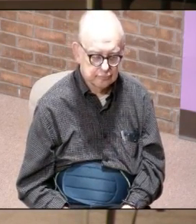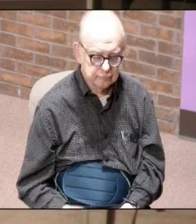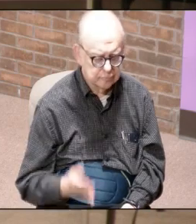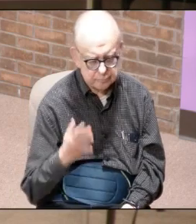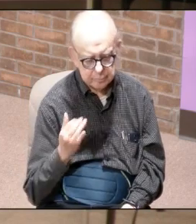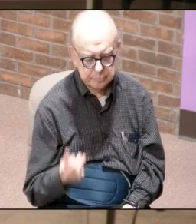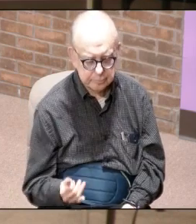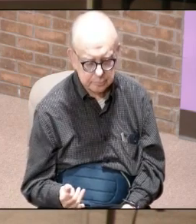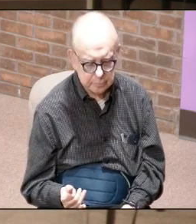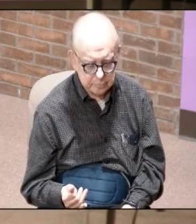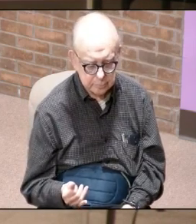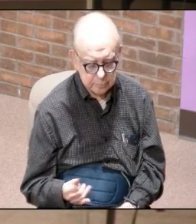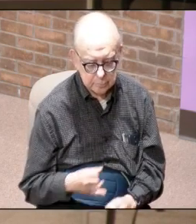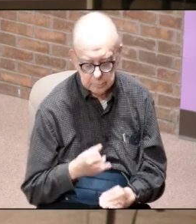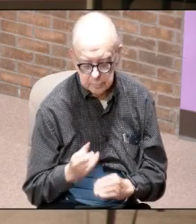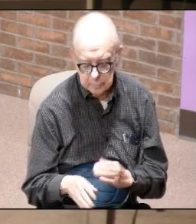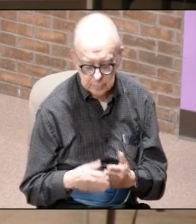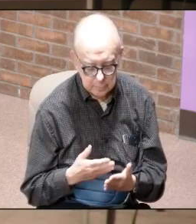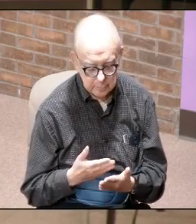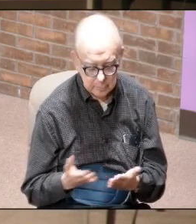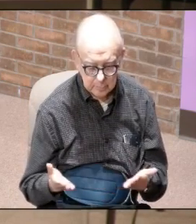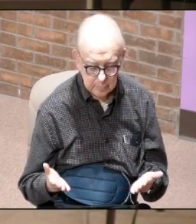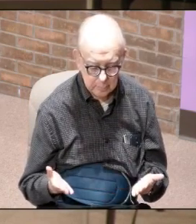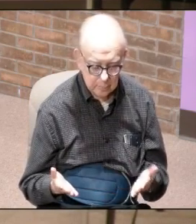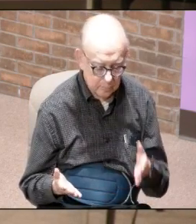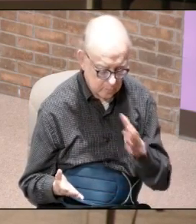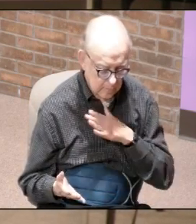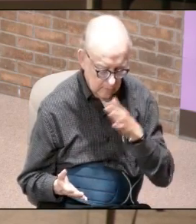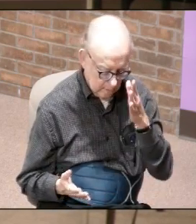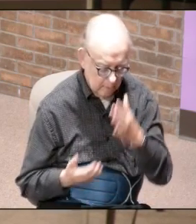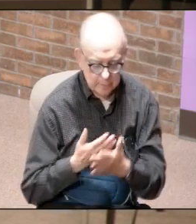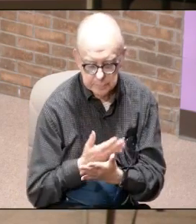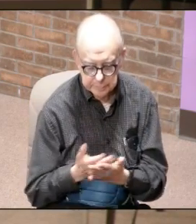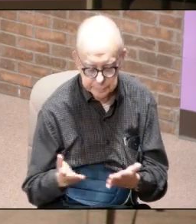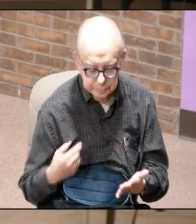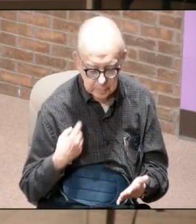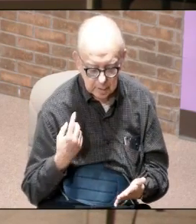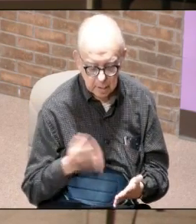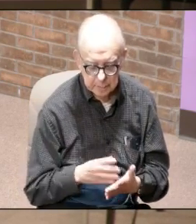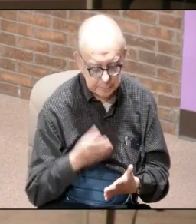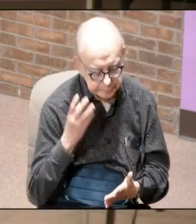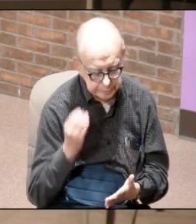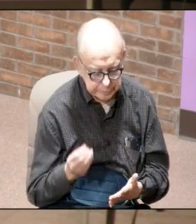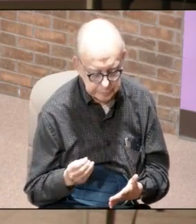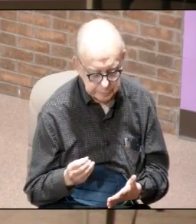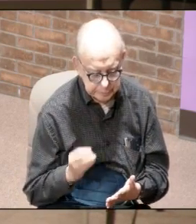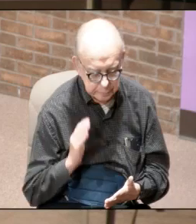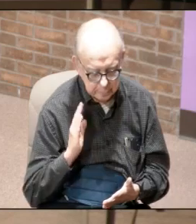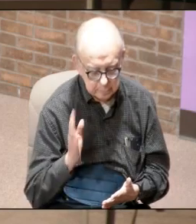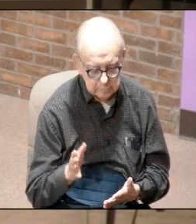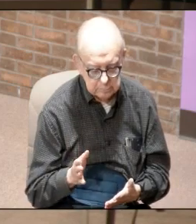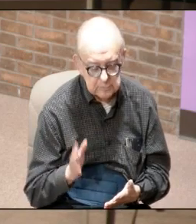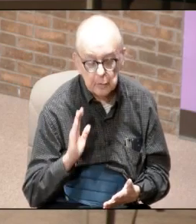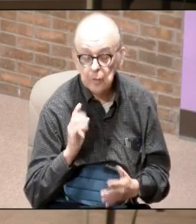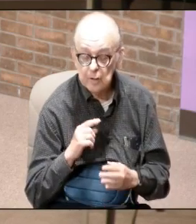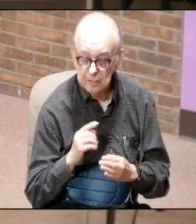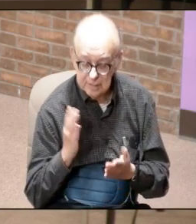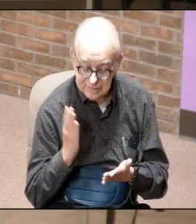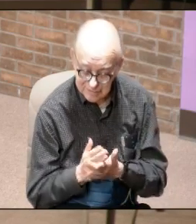because in the end all of this ladies and gentlemen everything that we are experiencing it will end